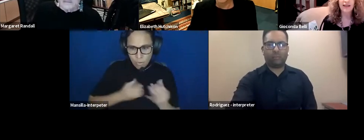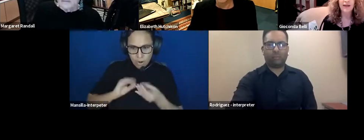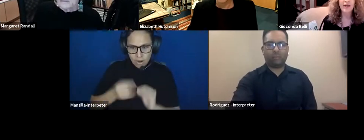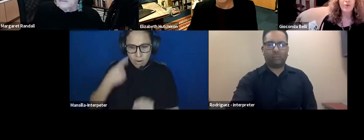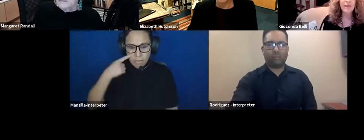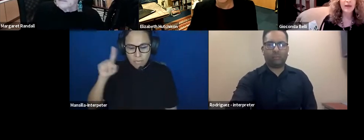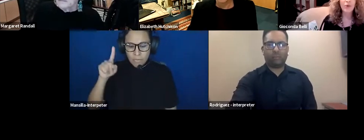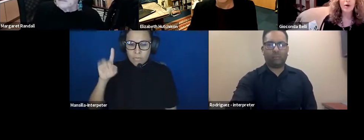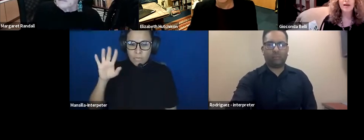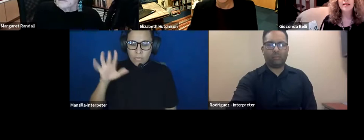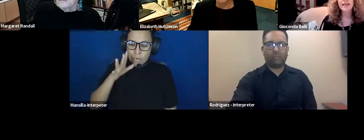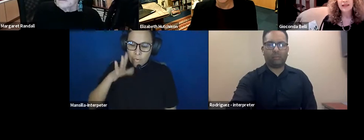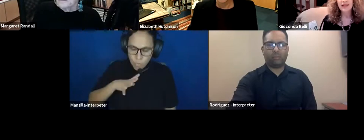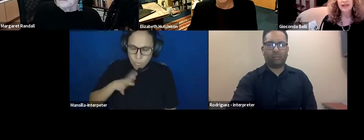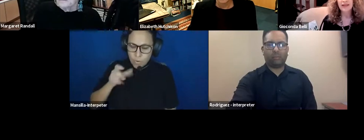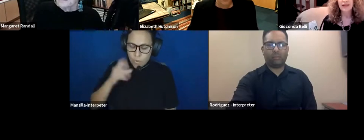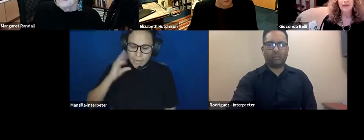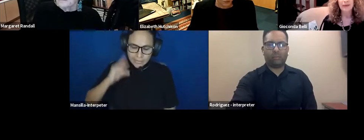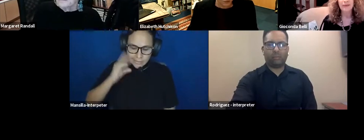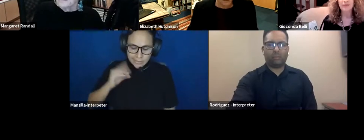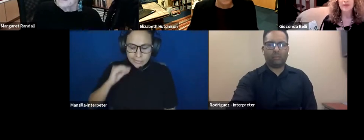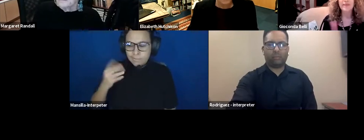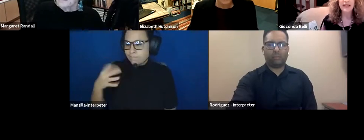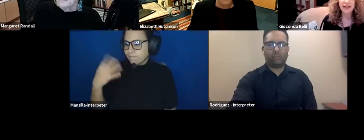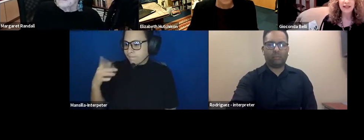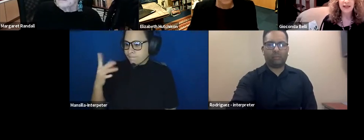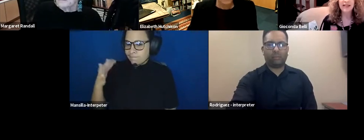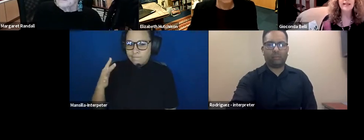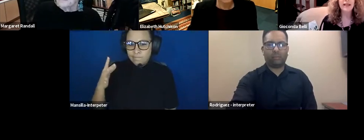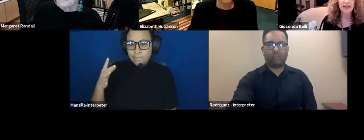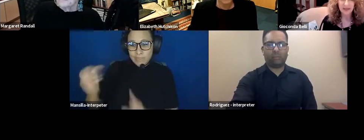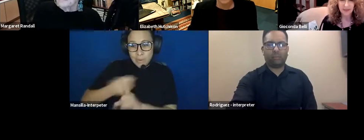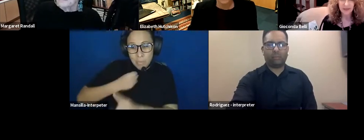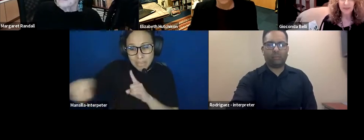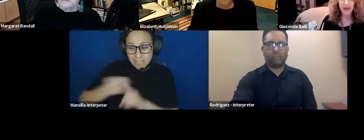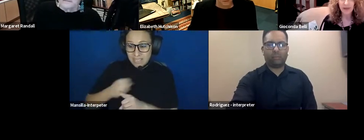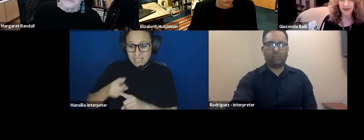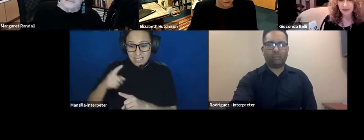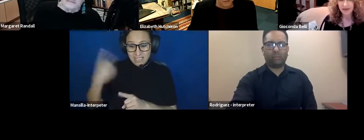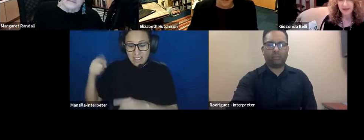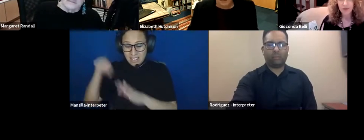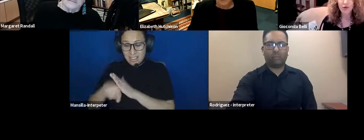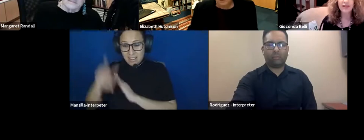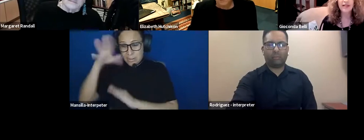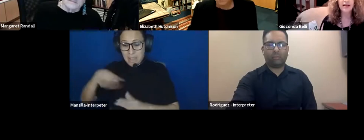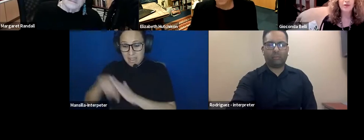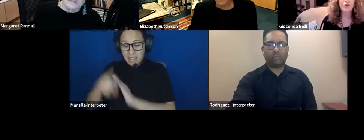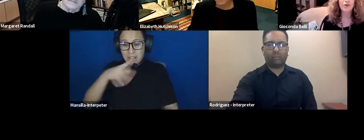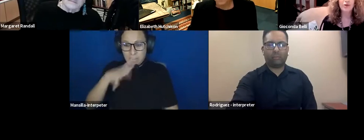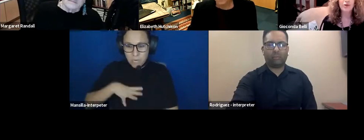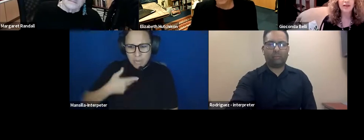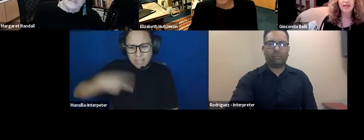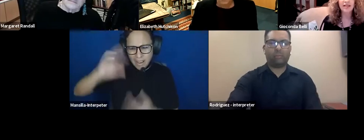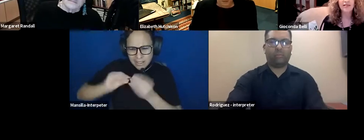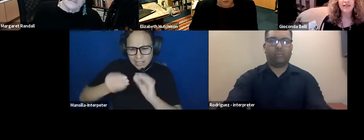women who are beaten and killed by men. So it's a